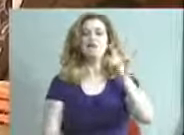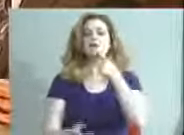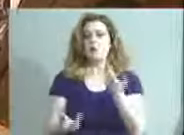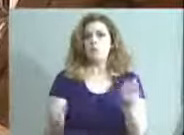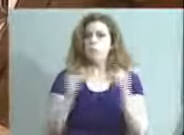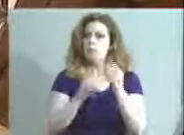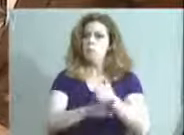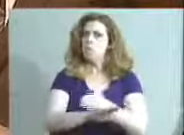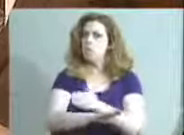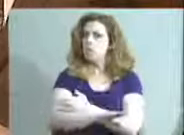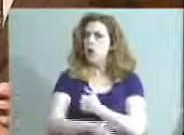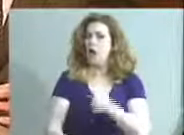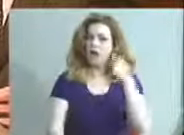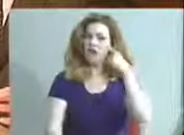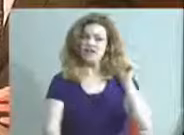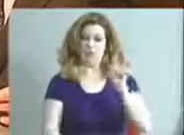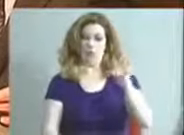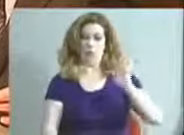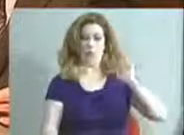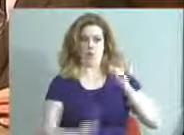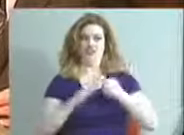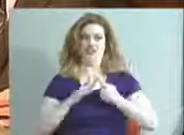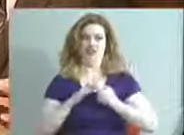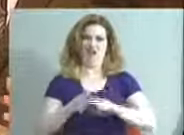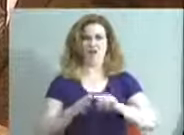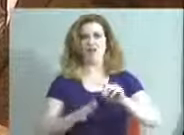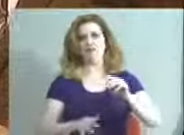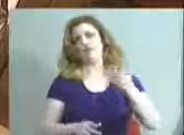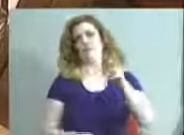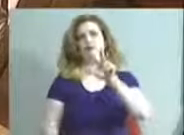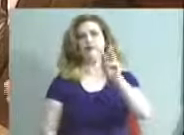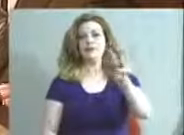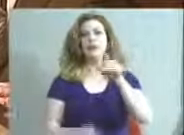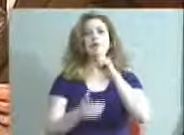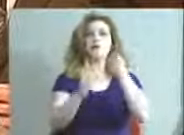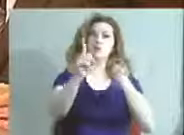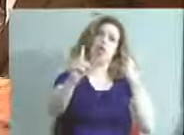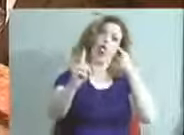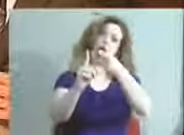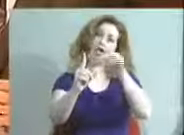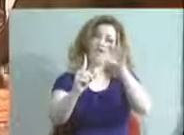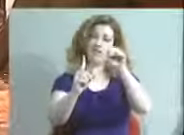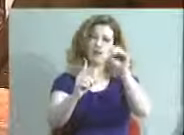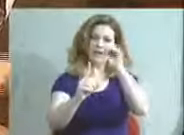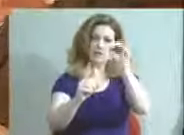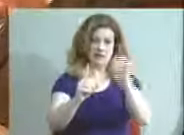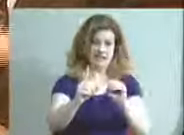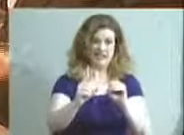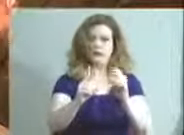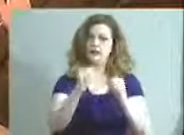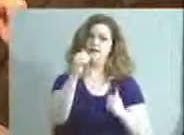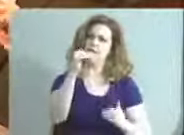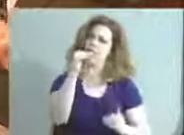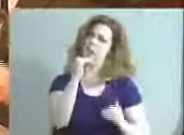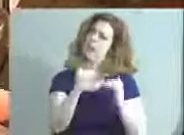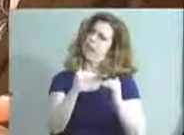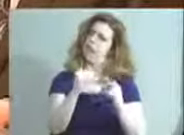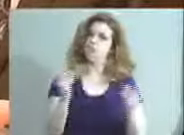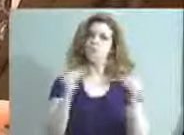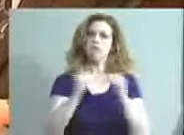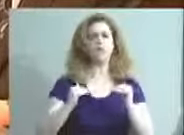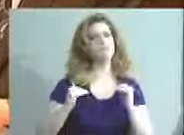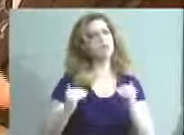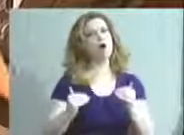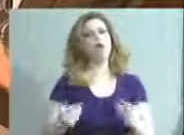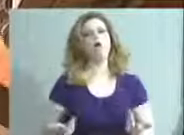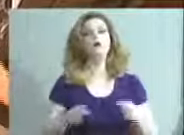and we've made good progress from where we started at 36. But to get to 50%, we've got to pick it up. So as we dive deeper into the